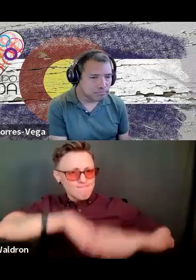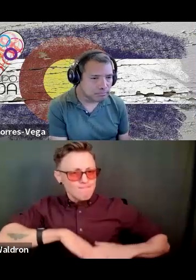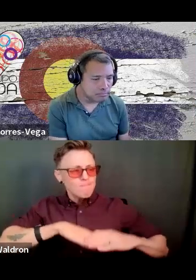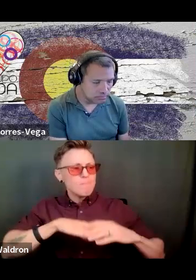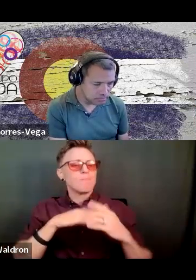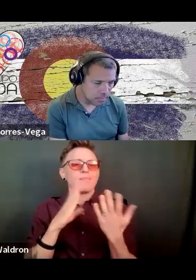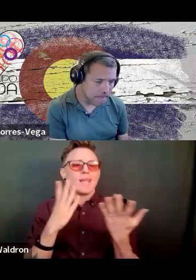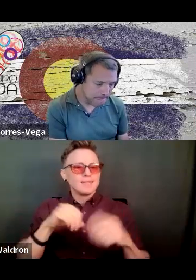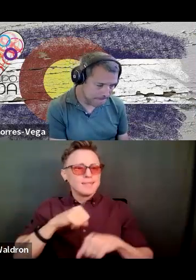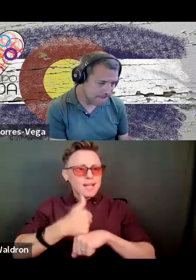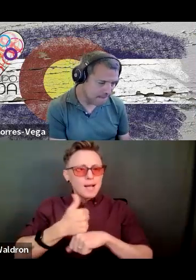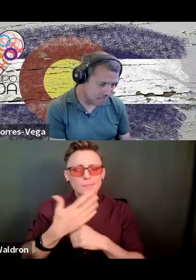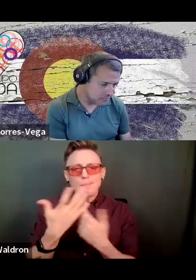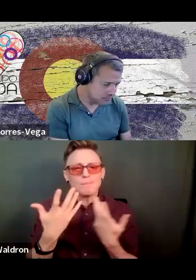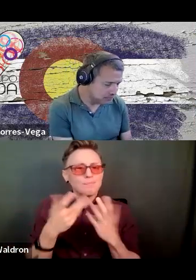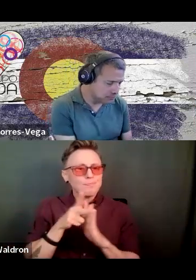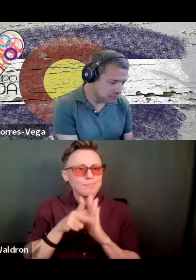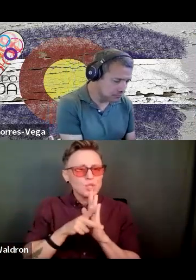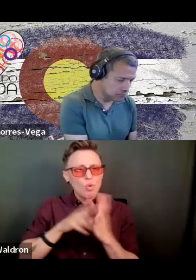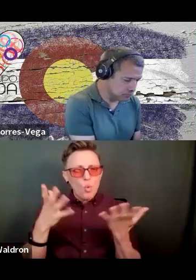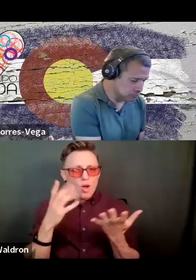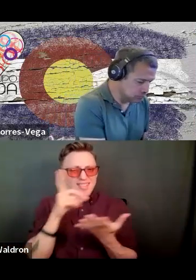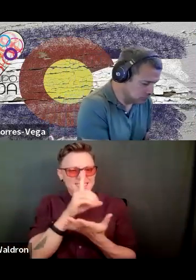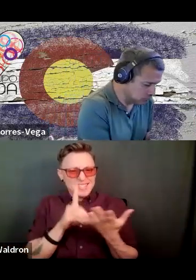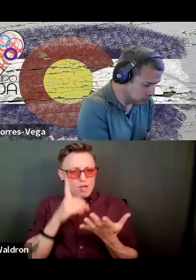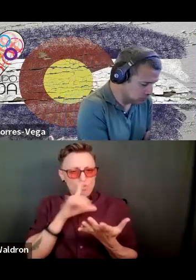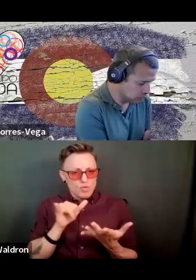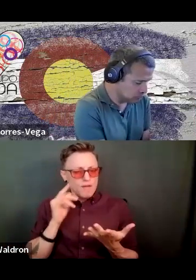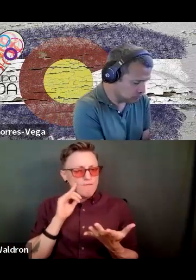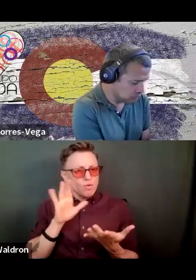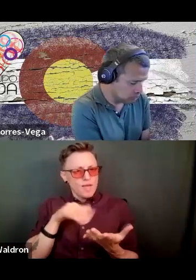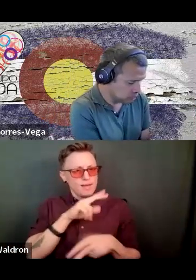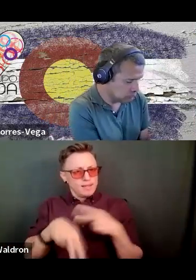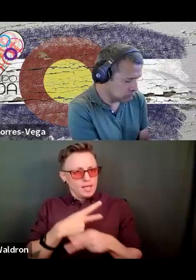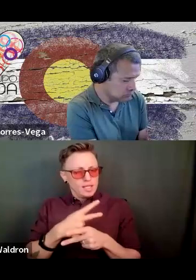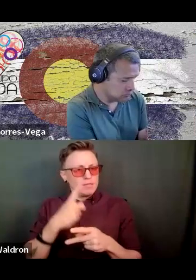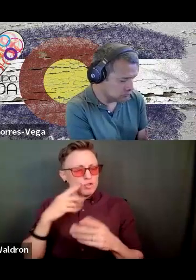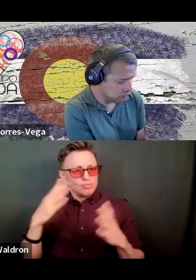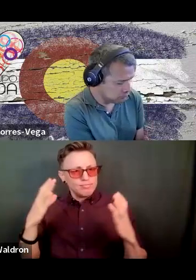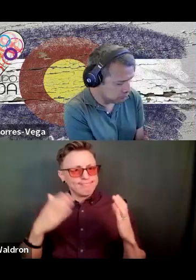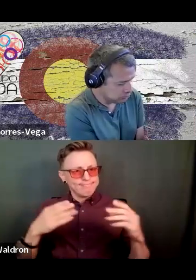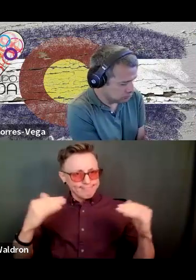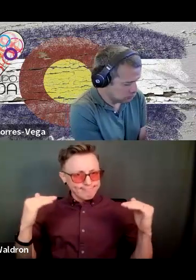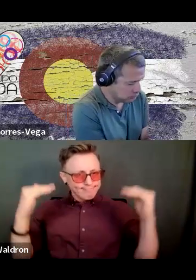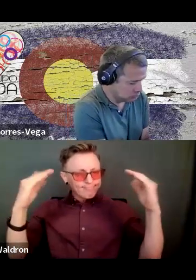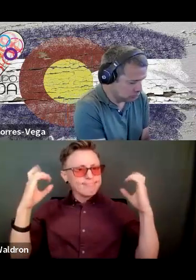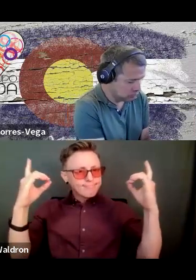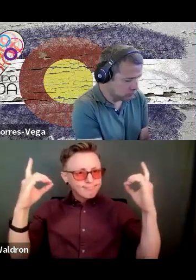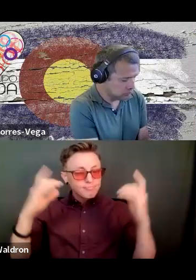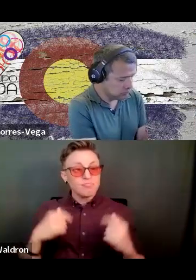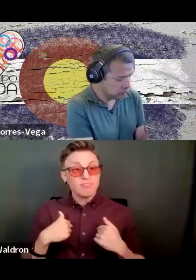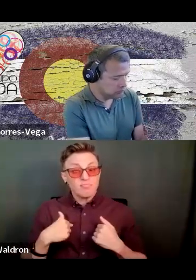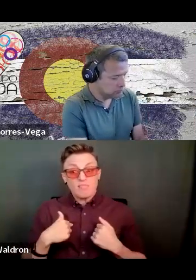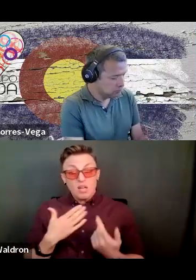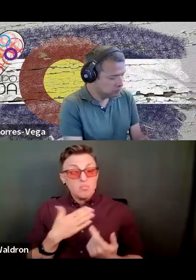universal design throughout higher education. In my own personal life, I also